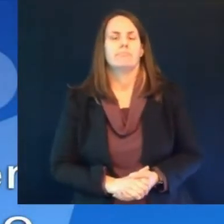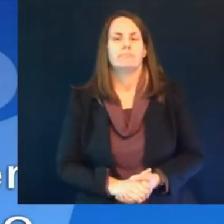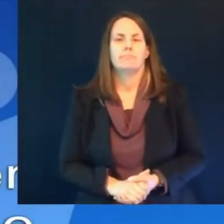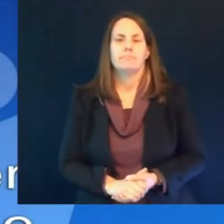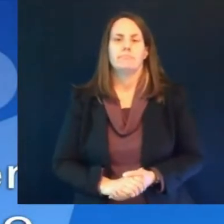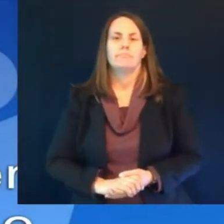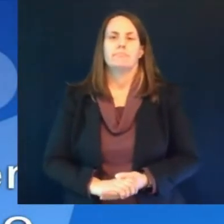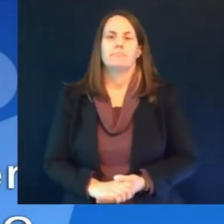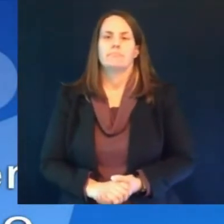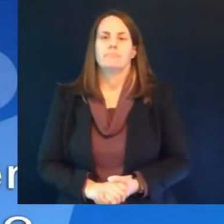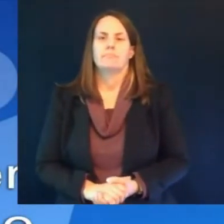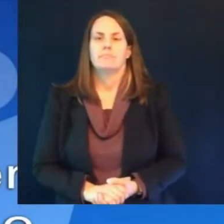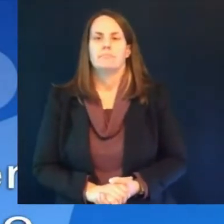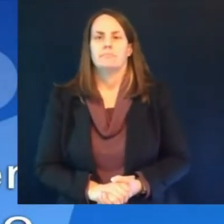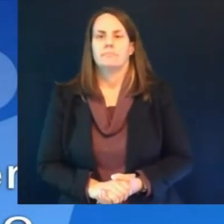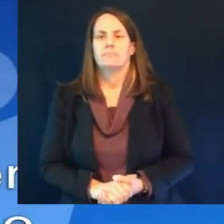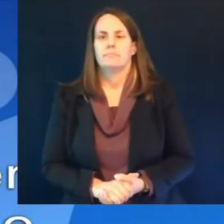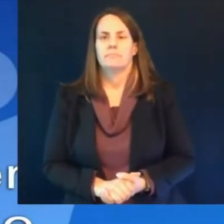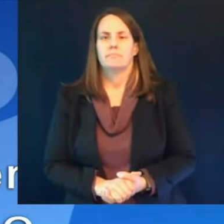in milwaukee madeline